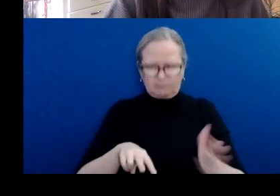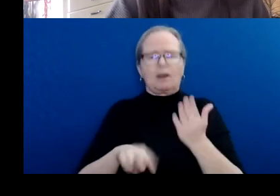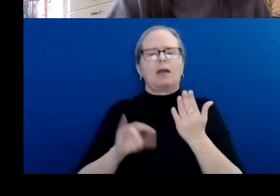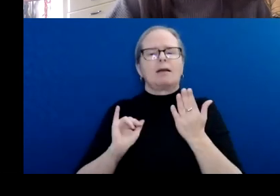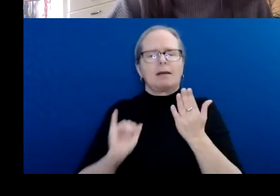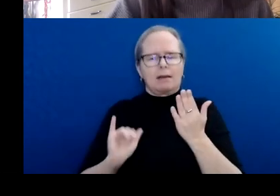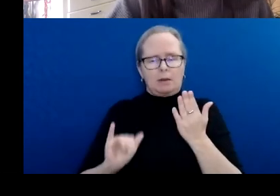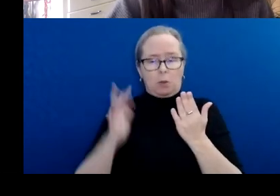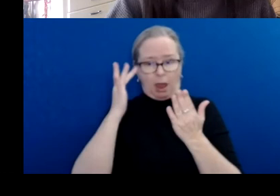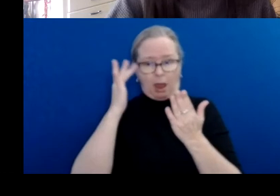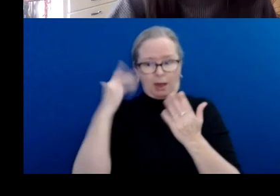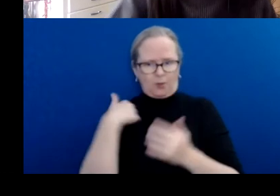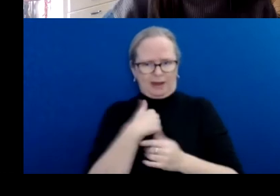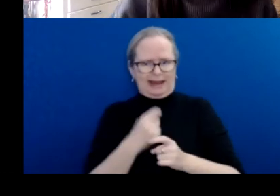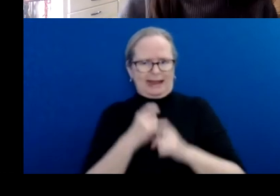challenges.